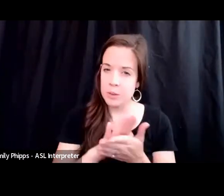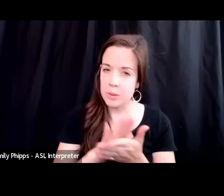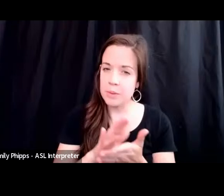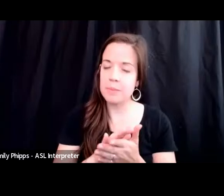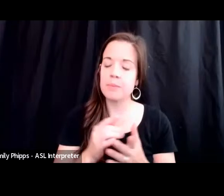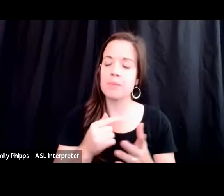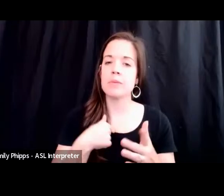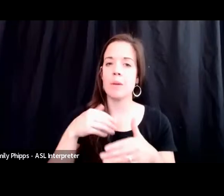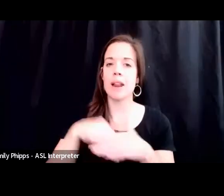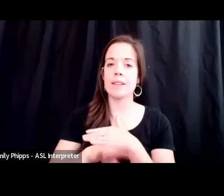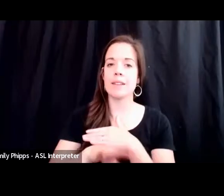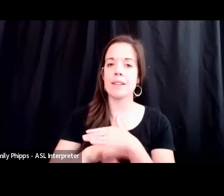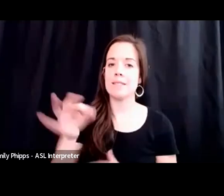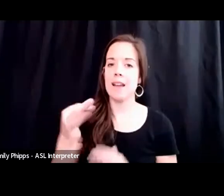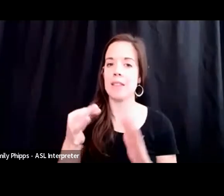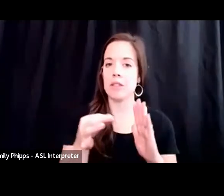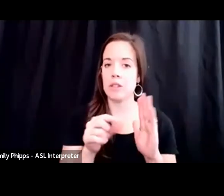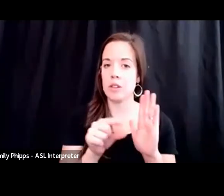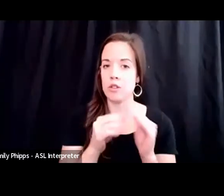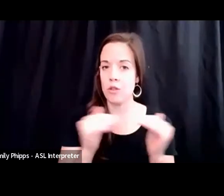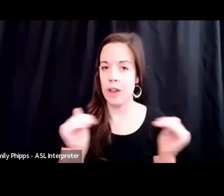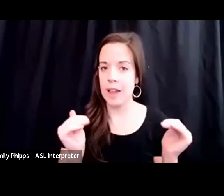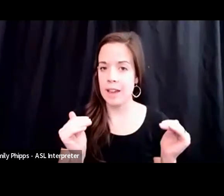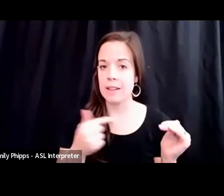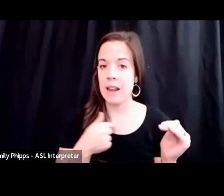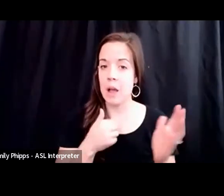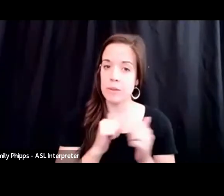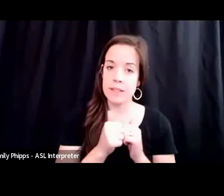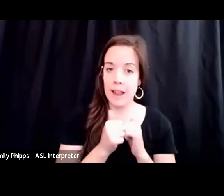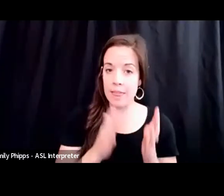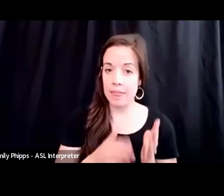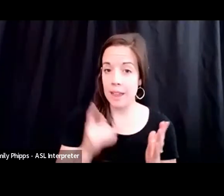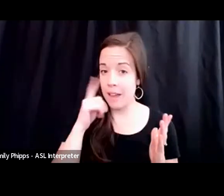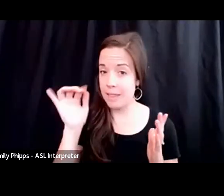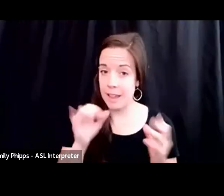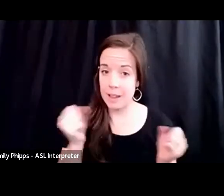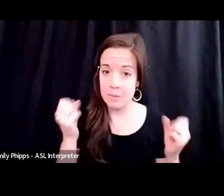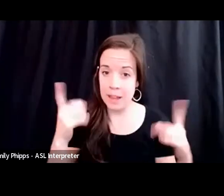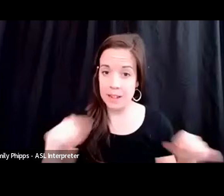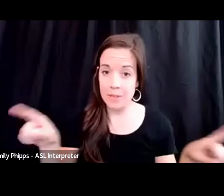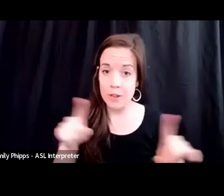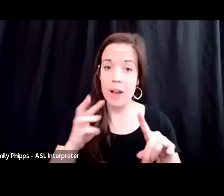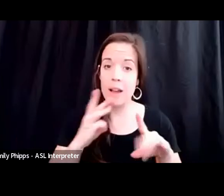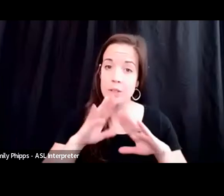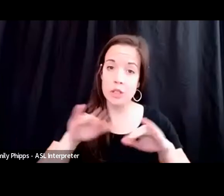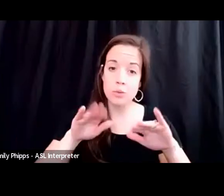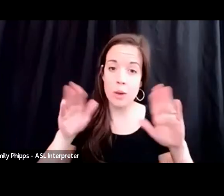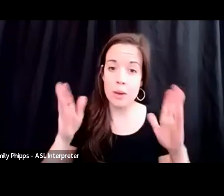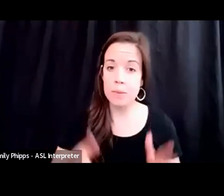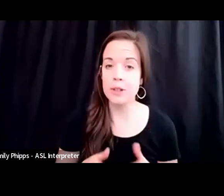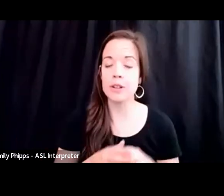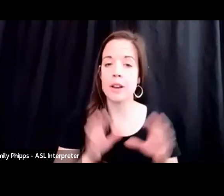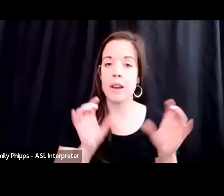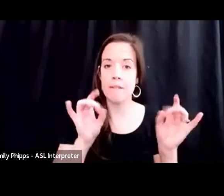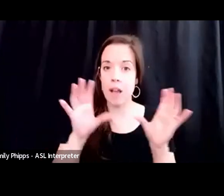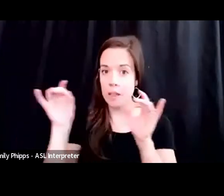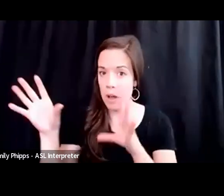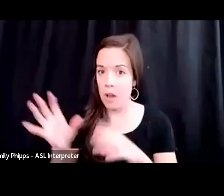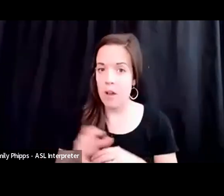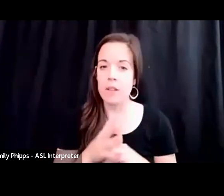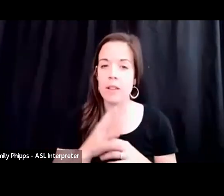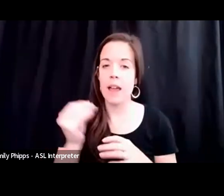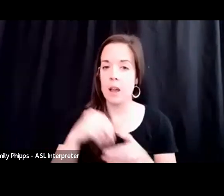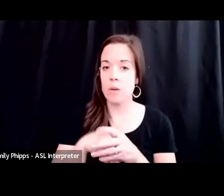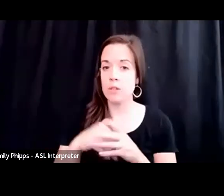entered in ninth grade, I was a bit of an athlete, like many of you. I was a swimmer. I played volleyball and I was also on the